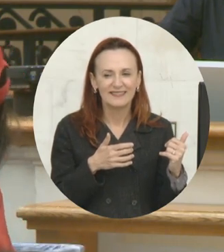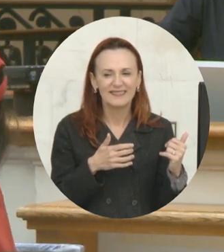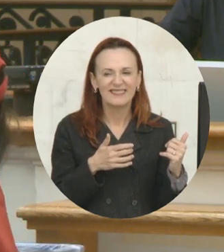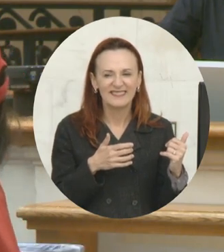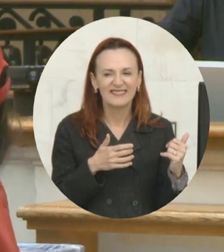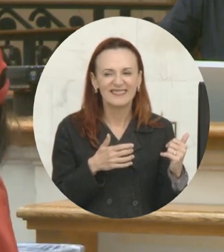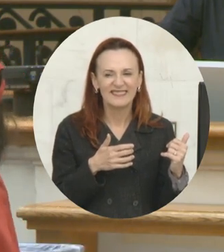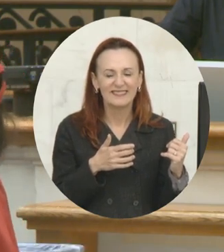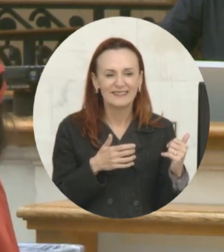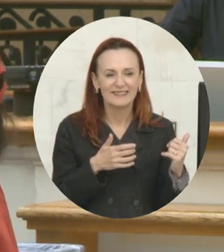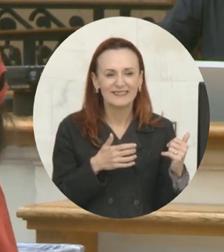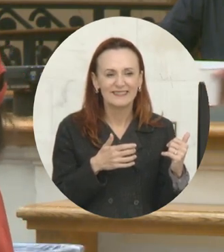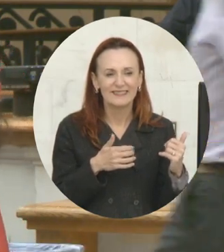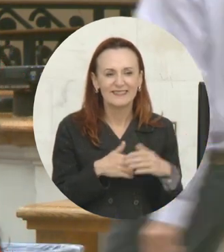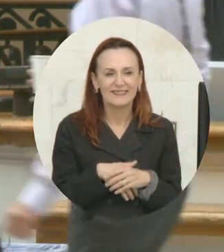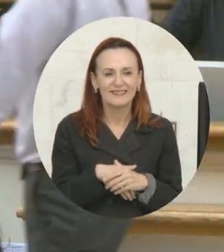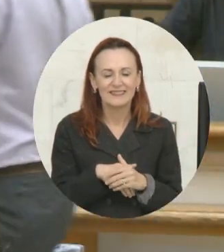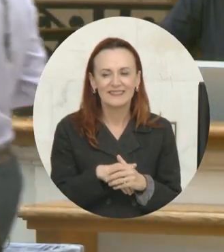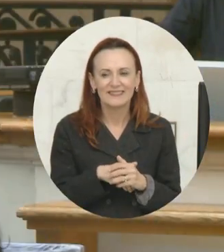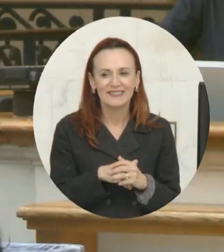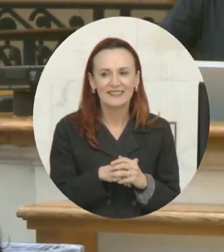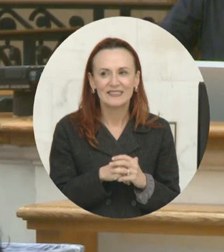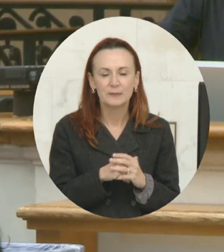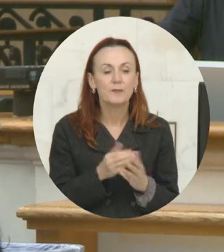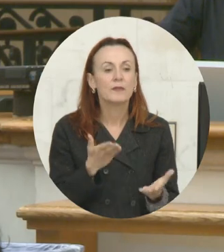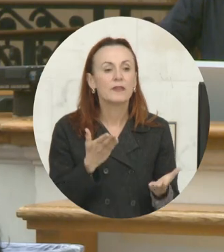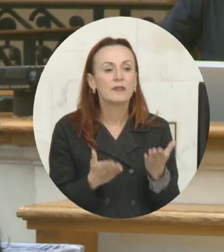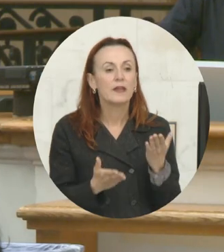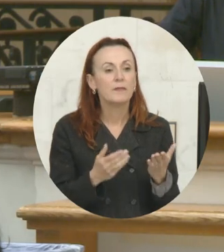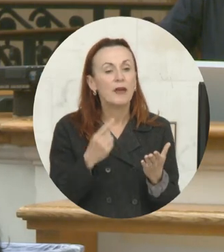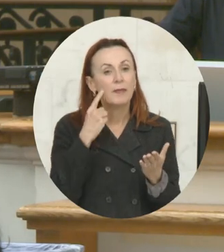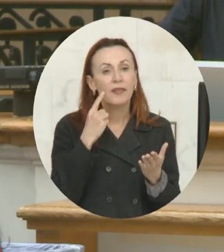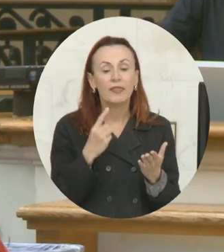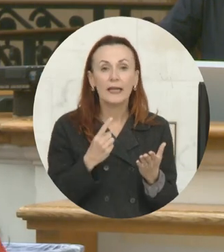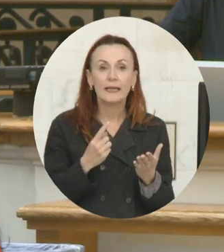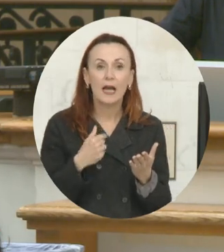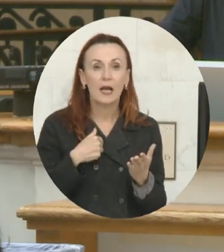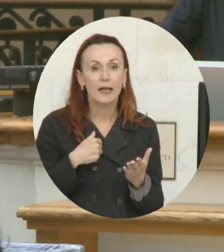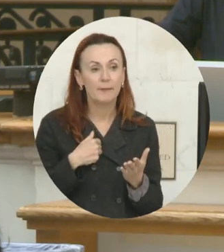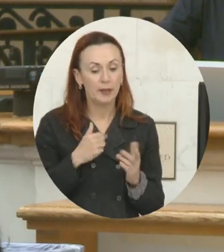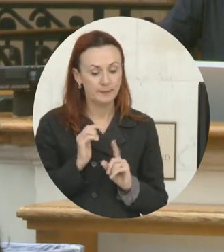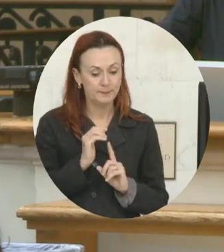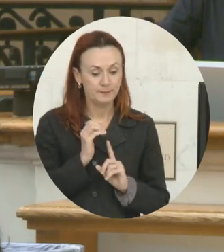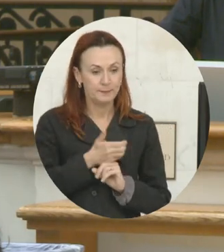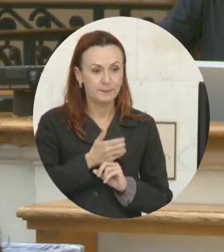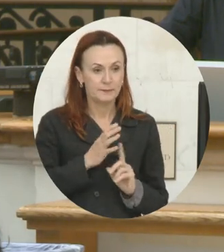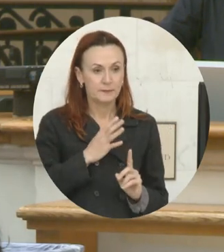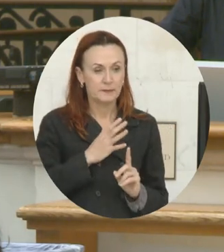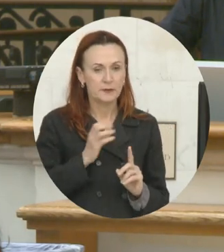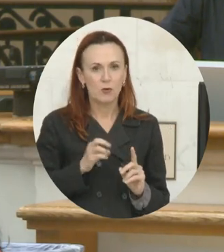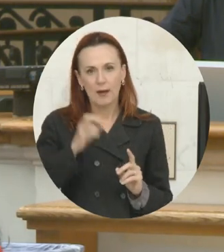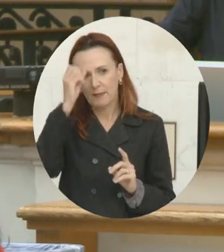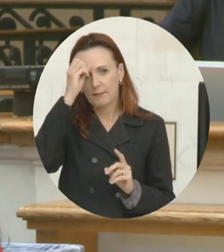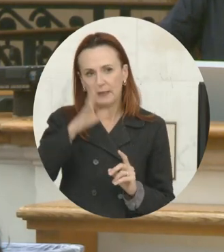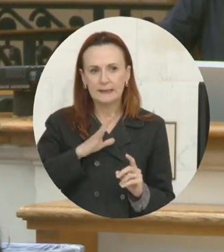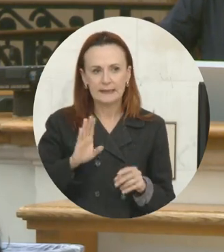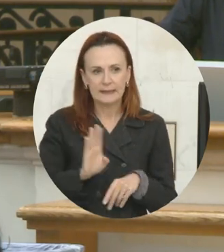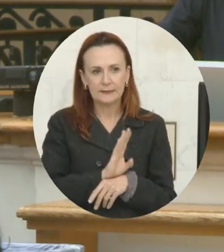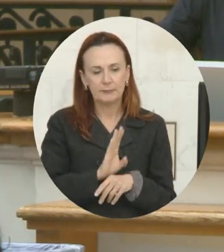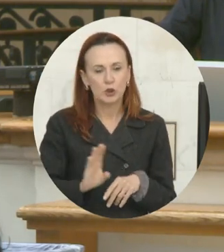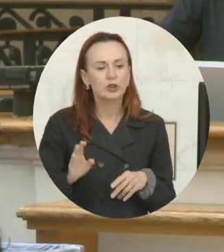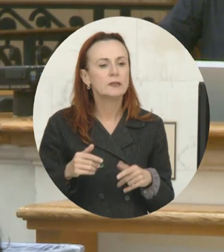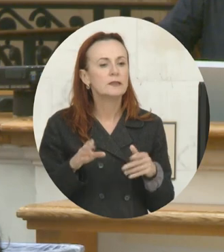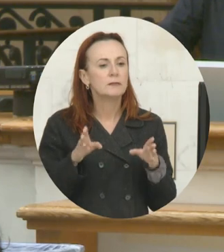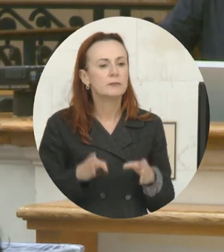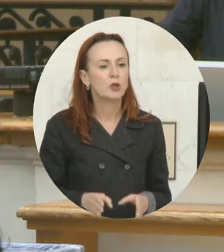community needs. You might come and you're straight laced. You're dressed up. I'm a businessman. I know